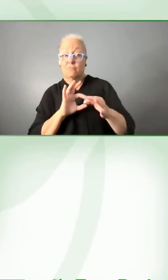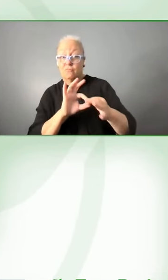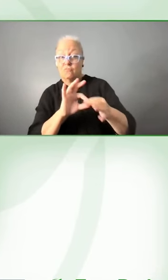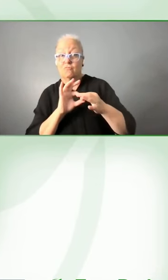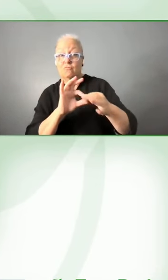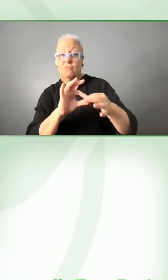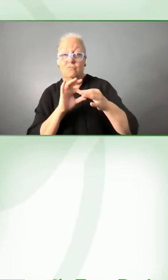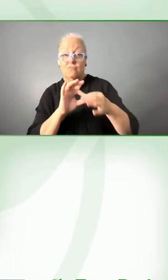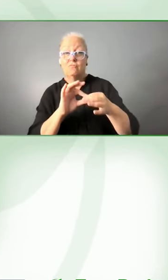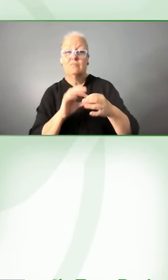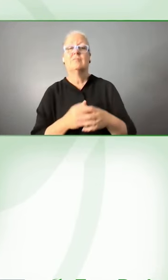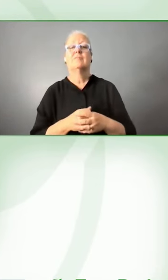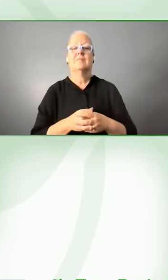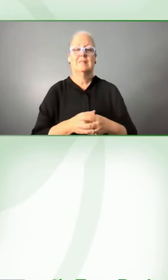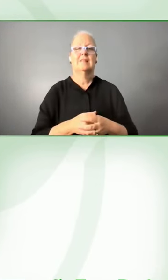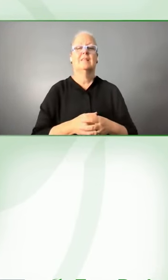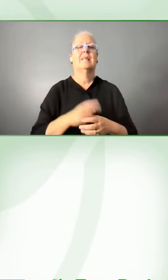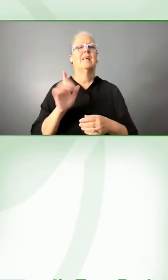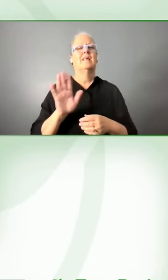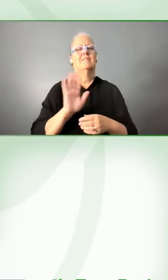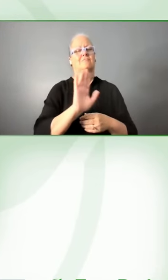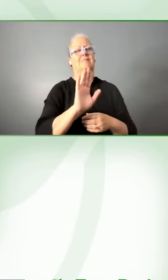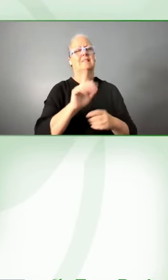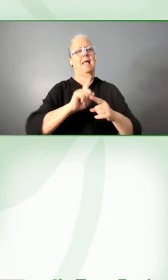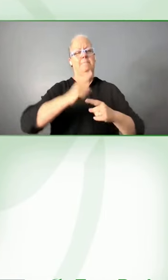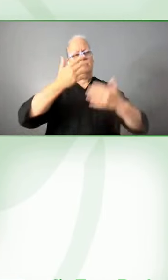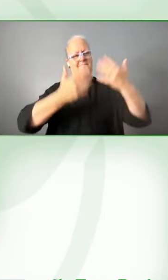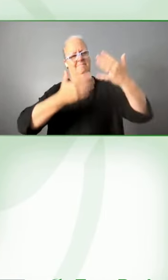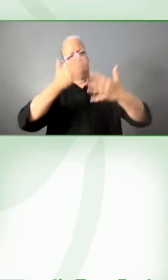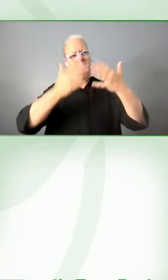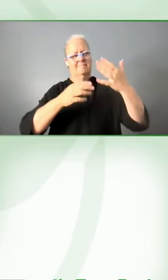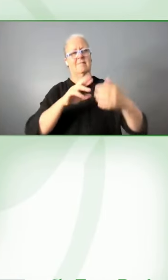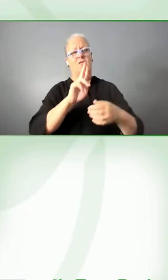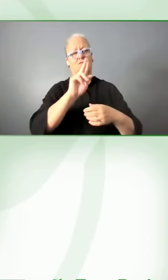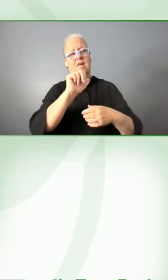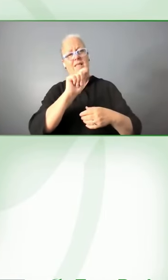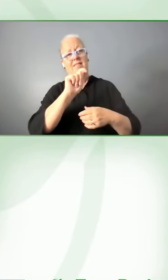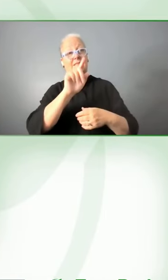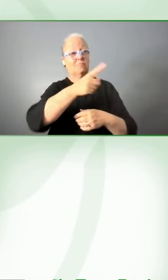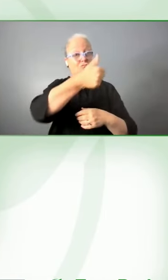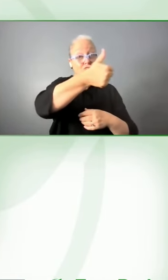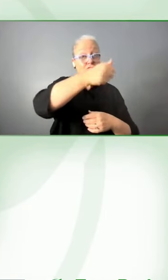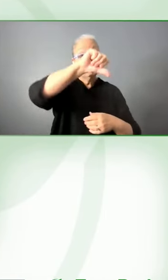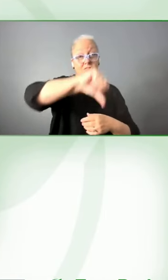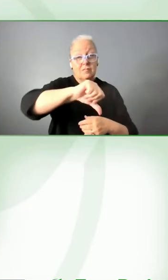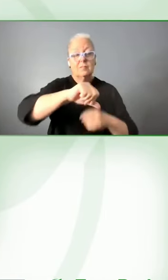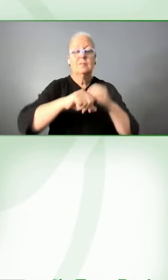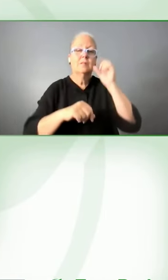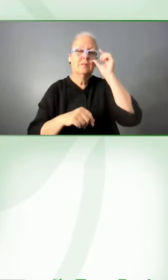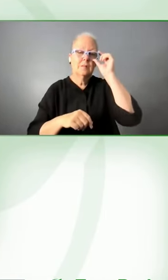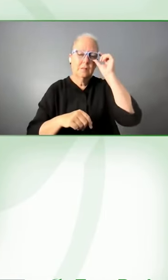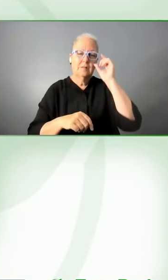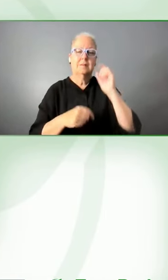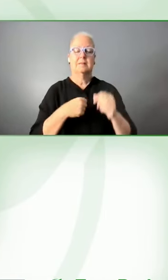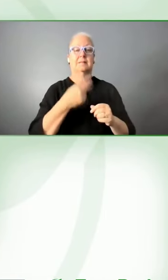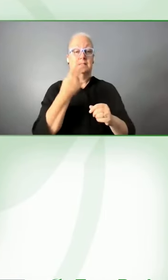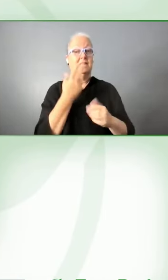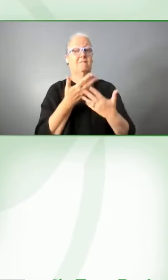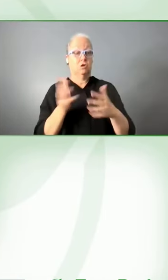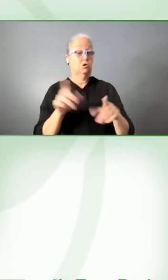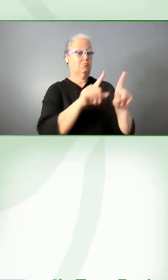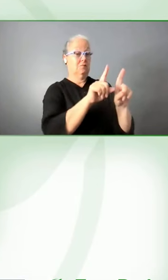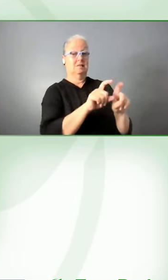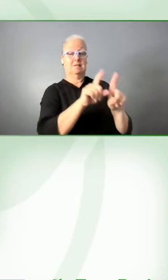VTV was one of 21 participants. The most frequent operations have been tested. 90